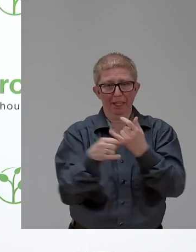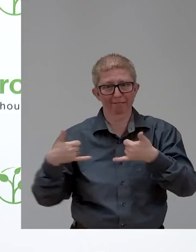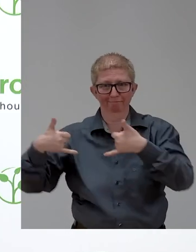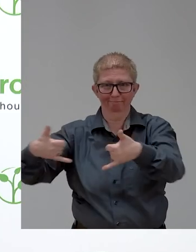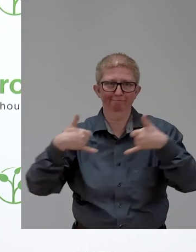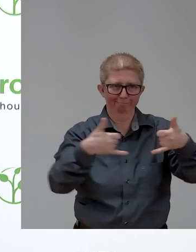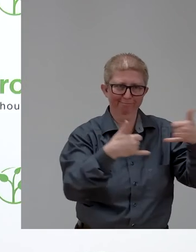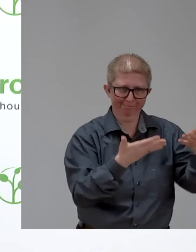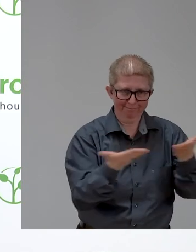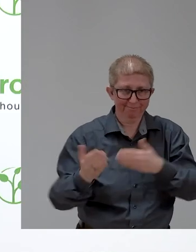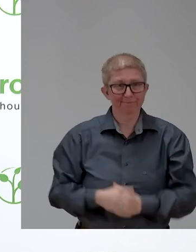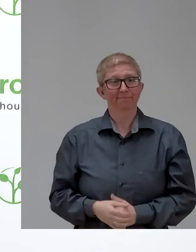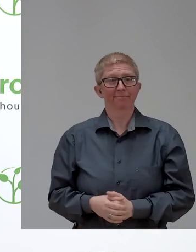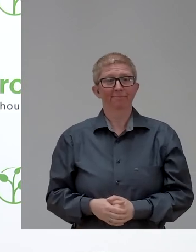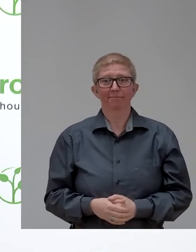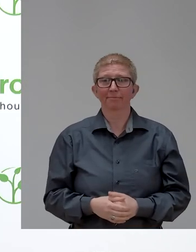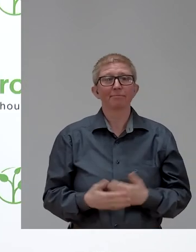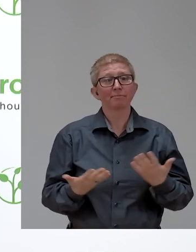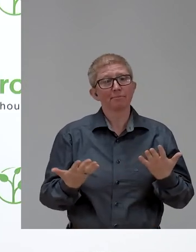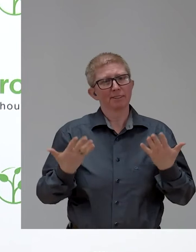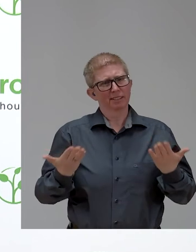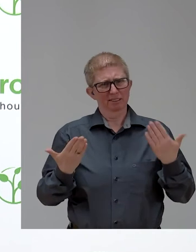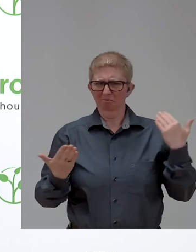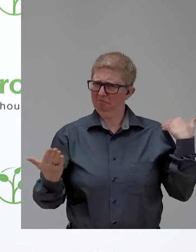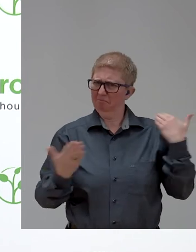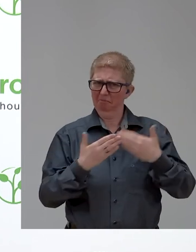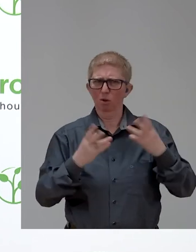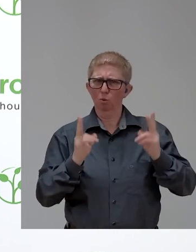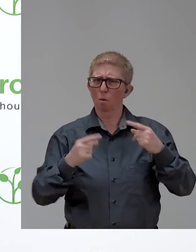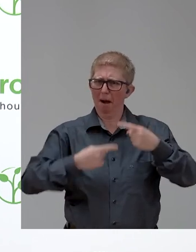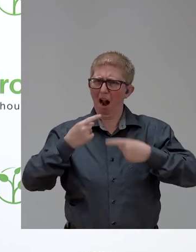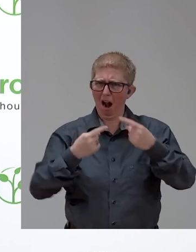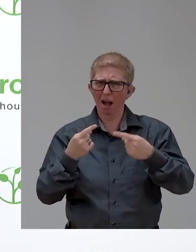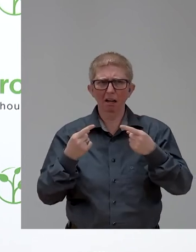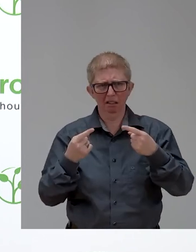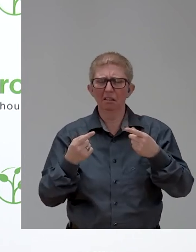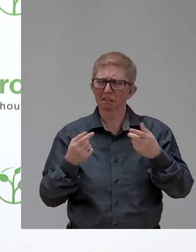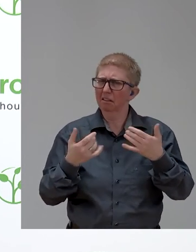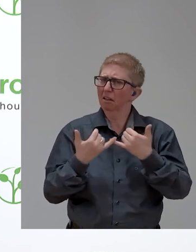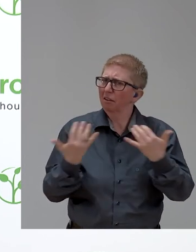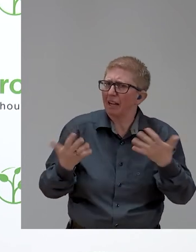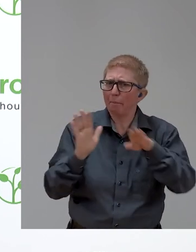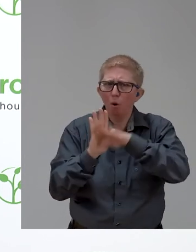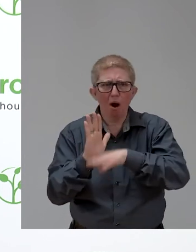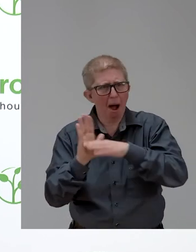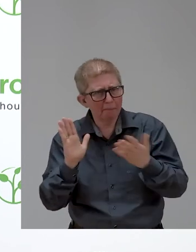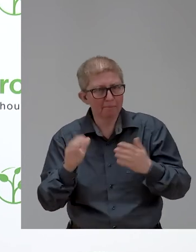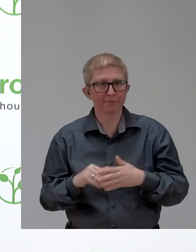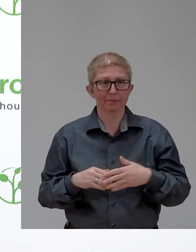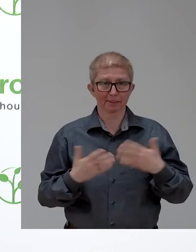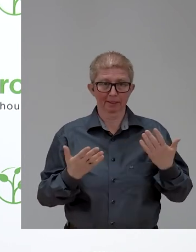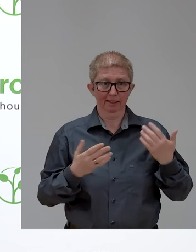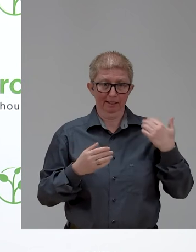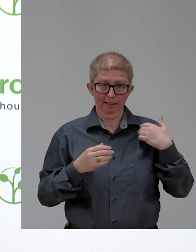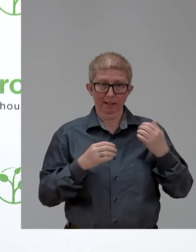those of you who are not familiar with the process I want to shed some light on it, how it is done. Usually in late spring we issue a call for